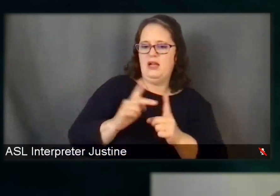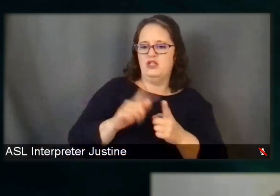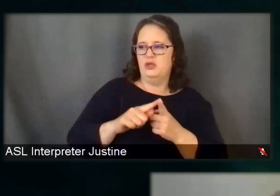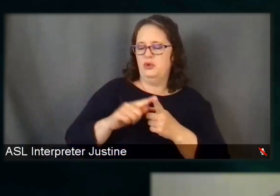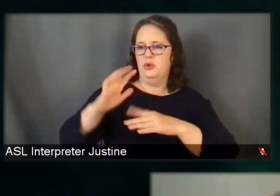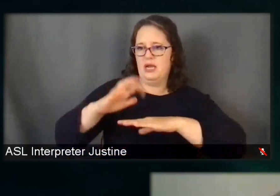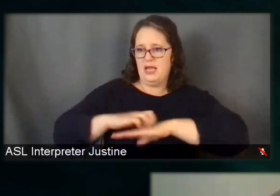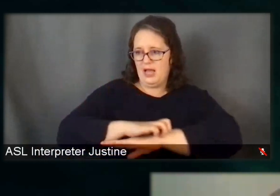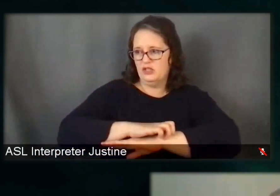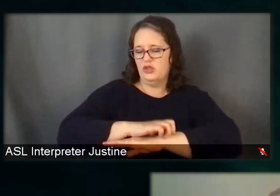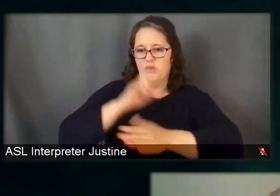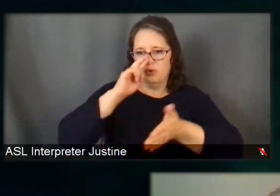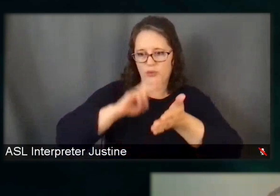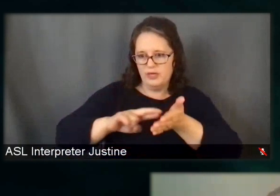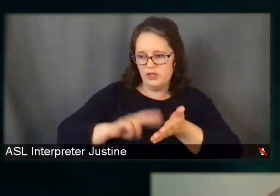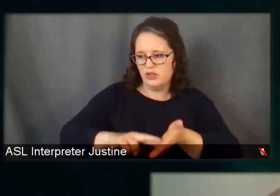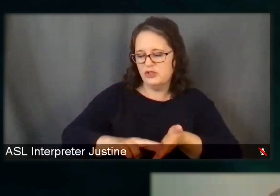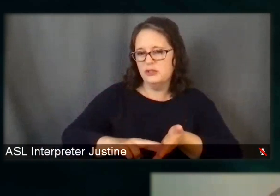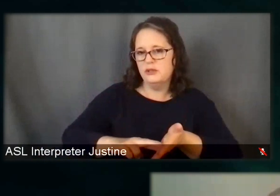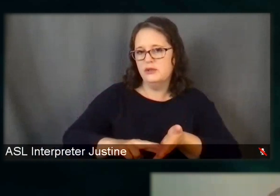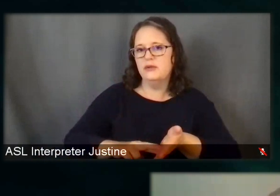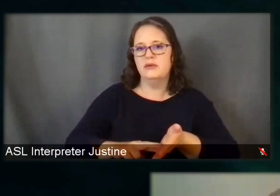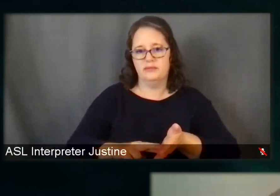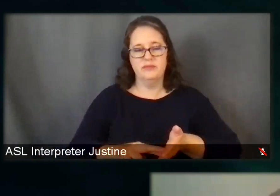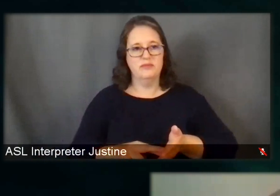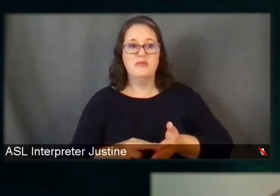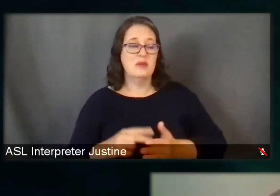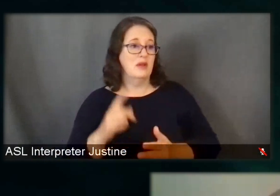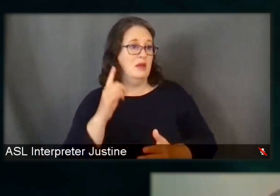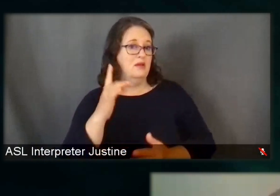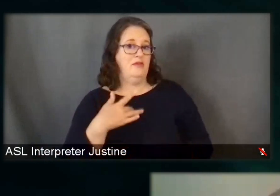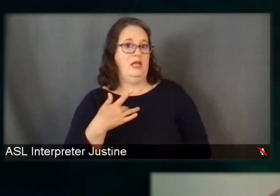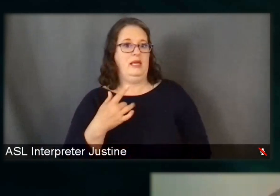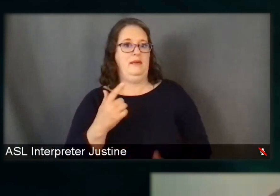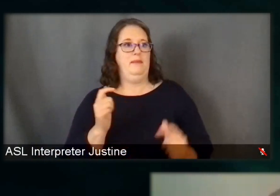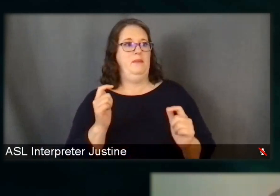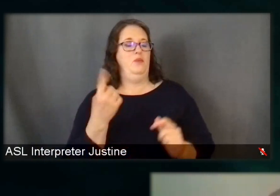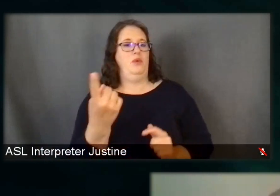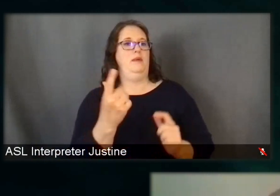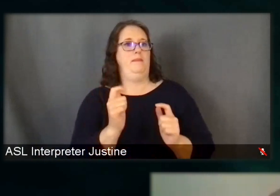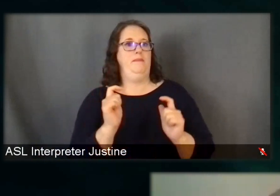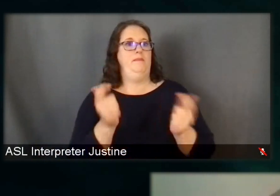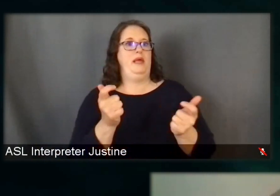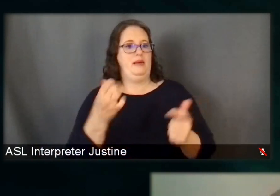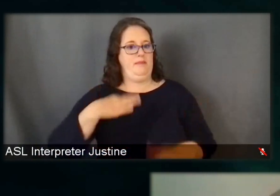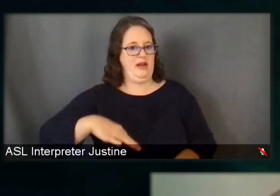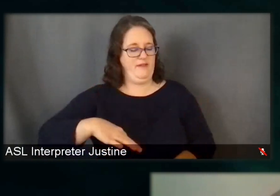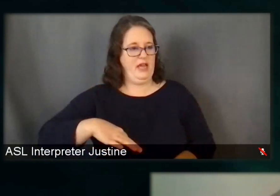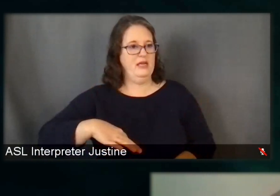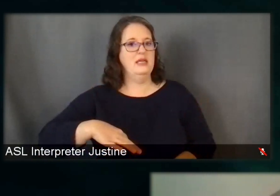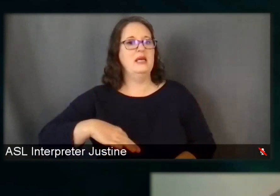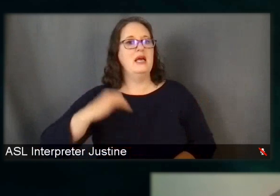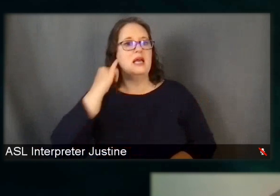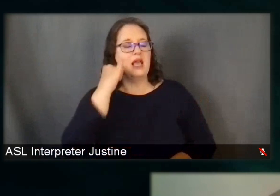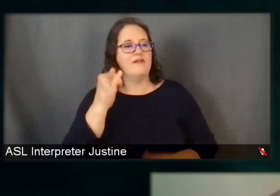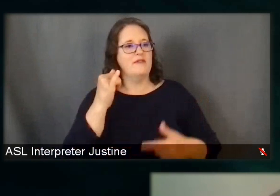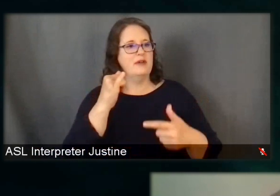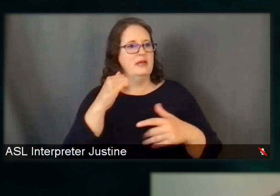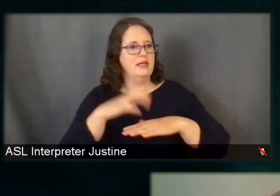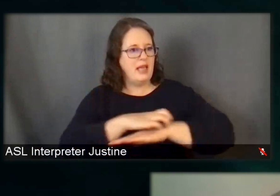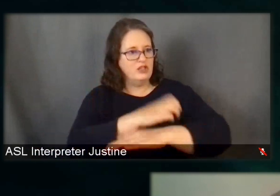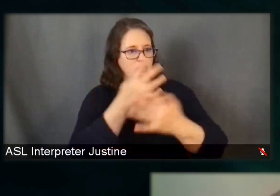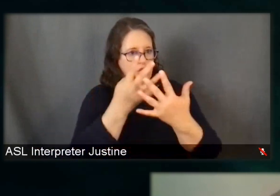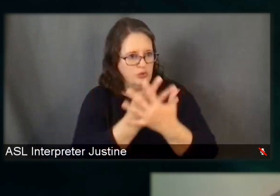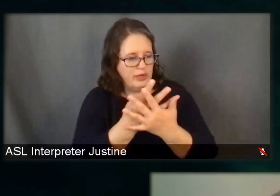think normalizing cancer screenings would be a huge benefit to communities of color and other communities who are